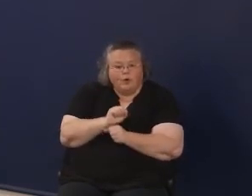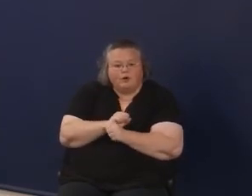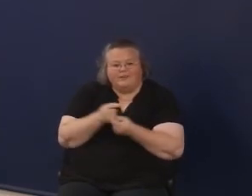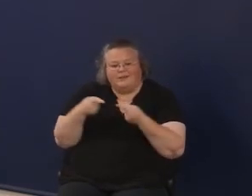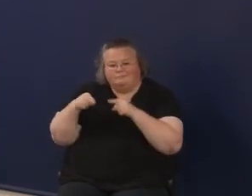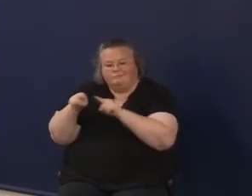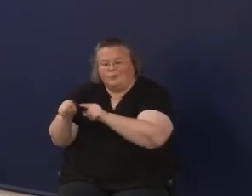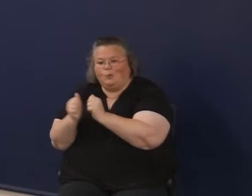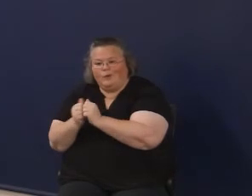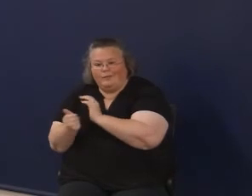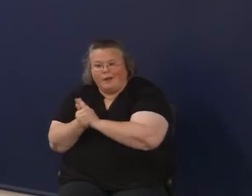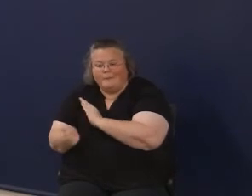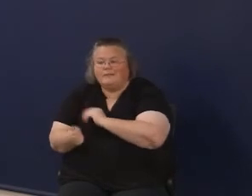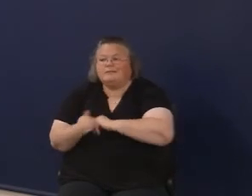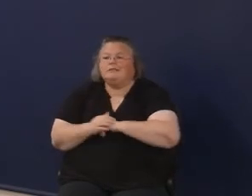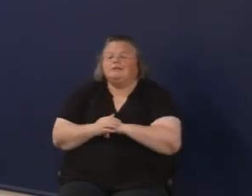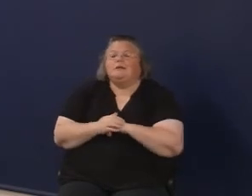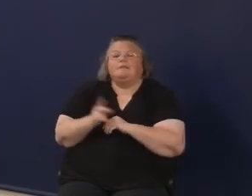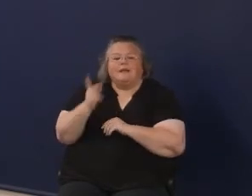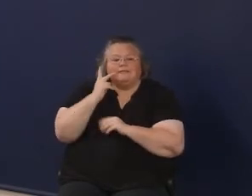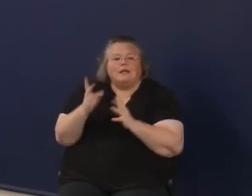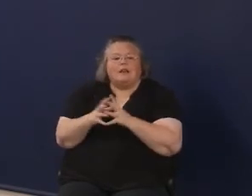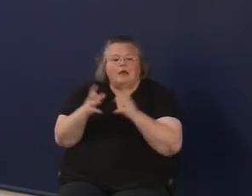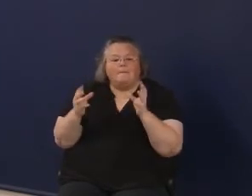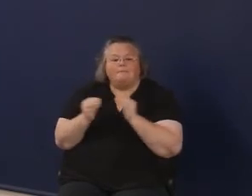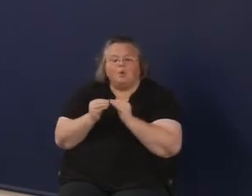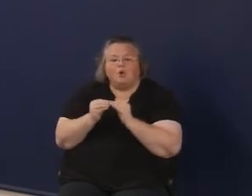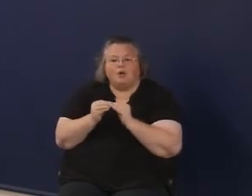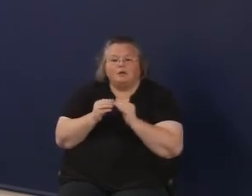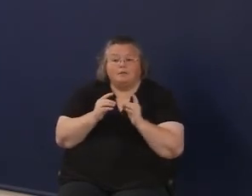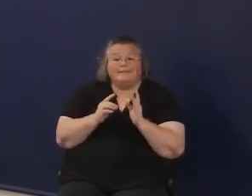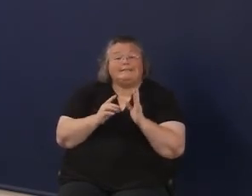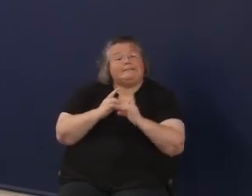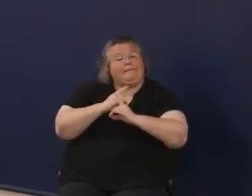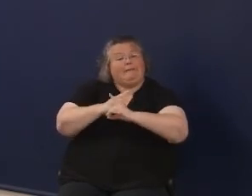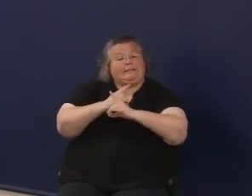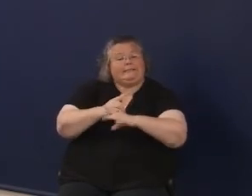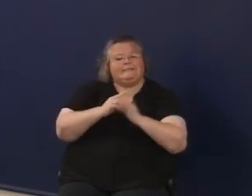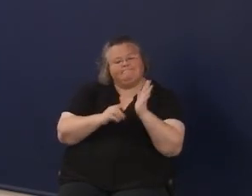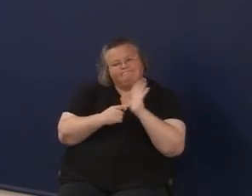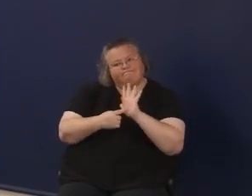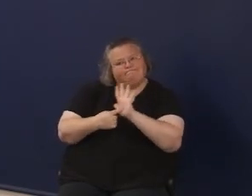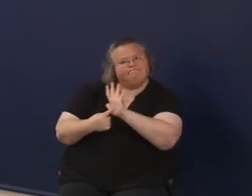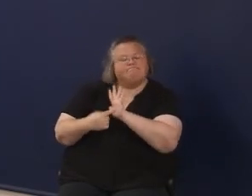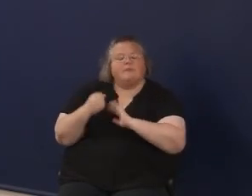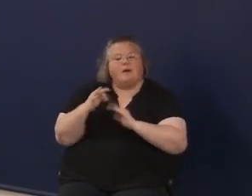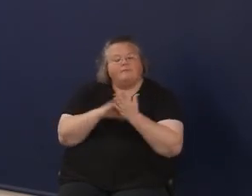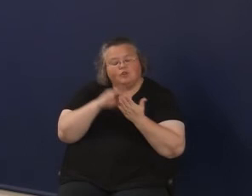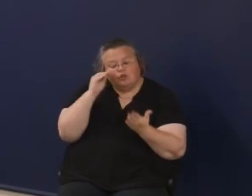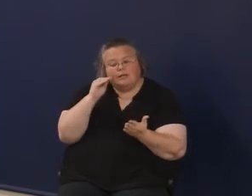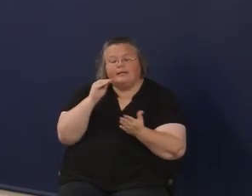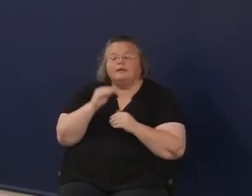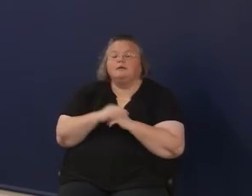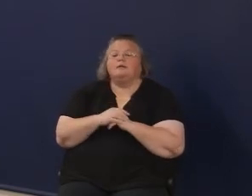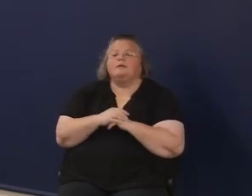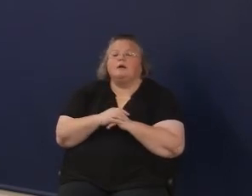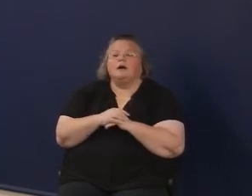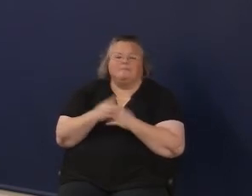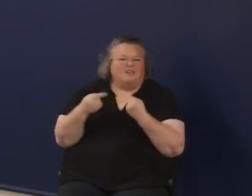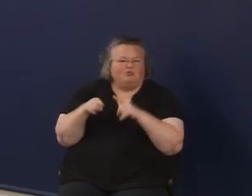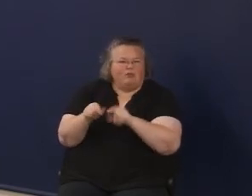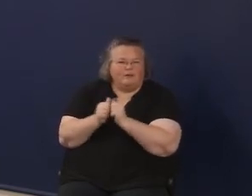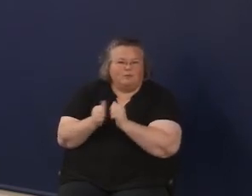They're seeing a lot more defenses of learning, exhibitions of learning aligned to those competencies.